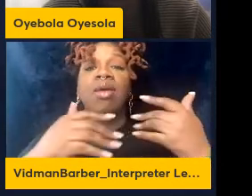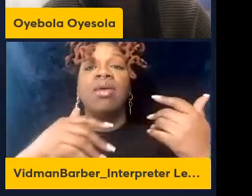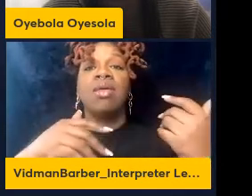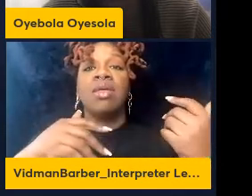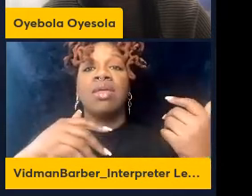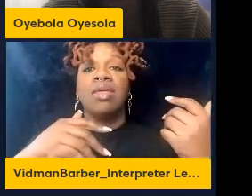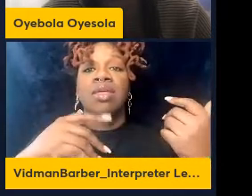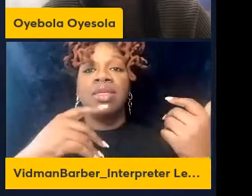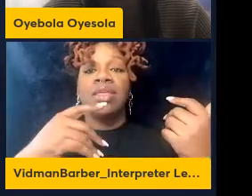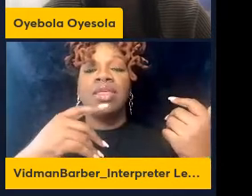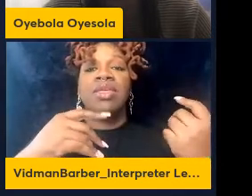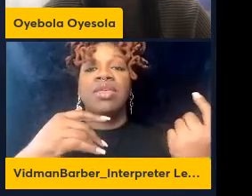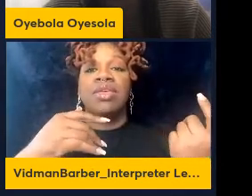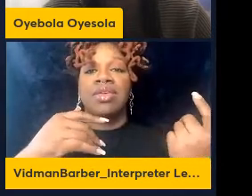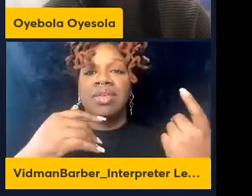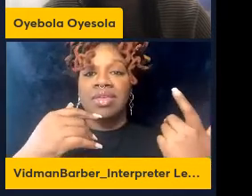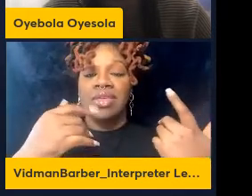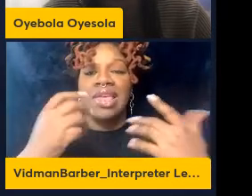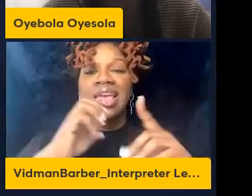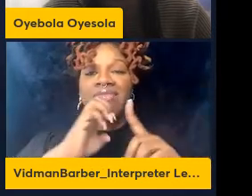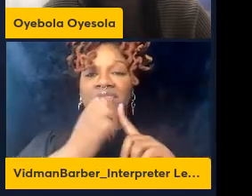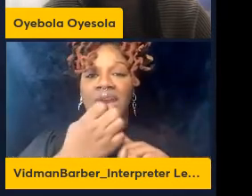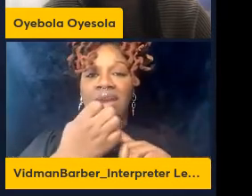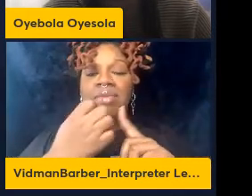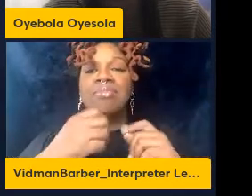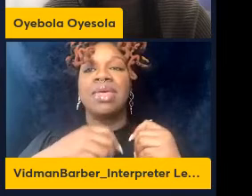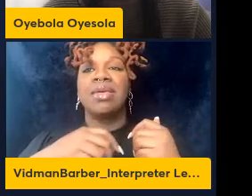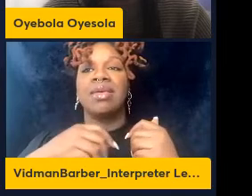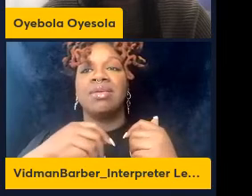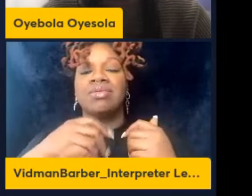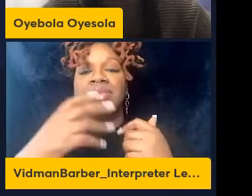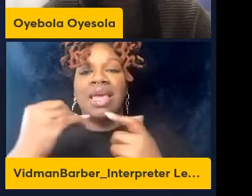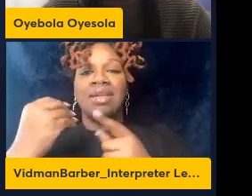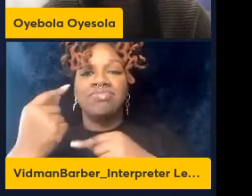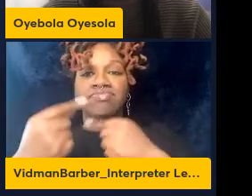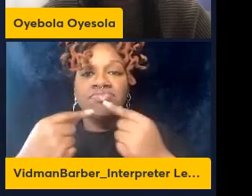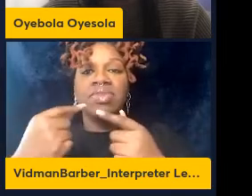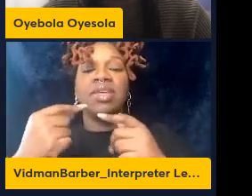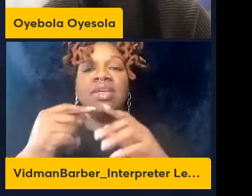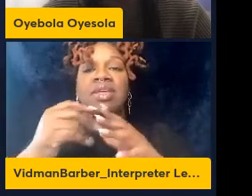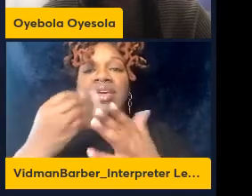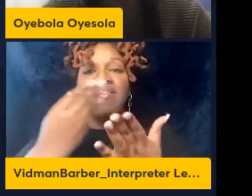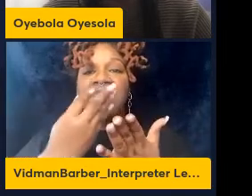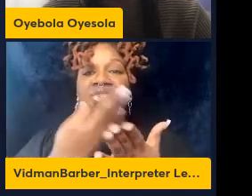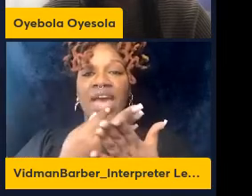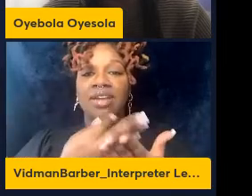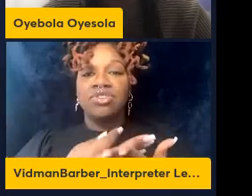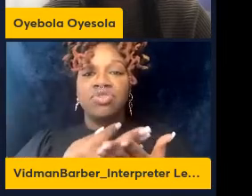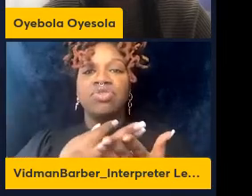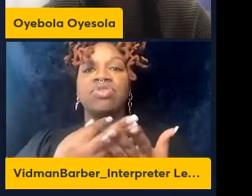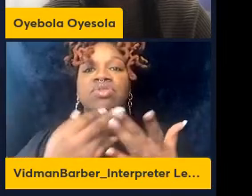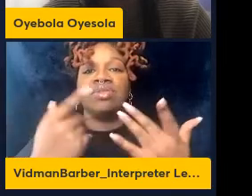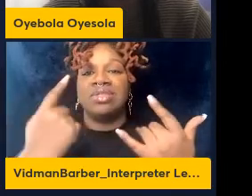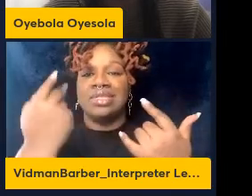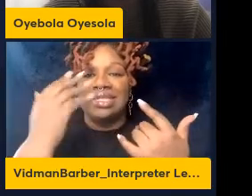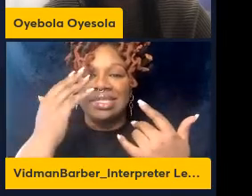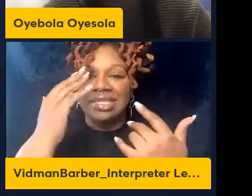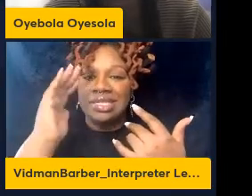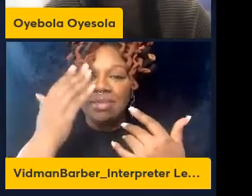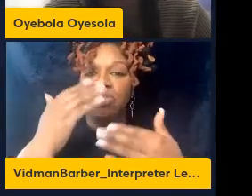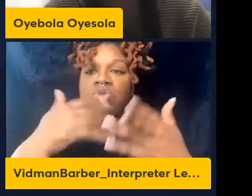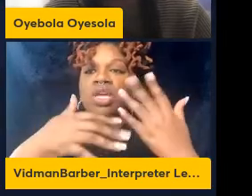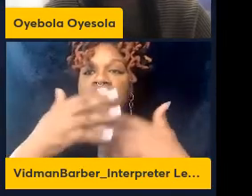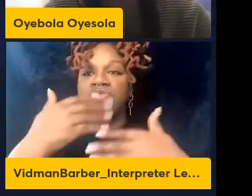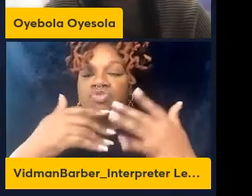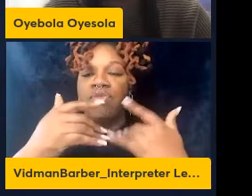genetic factors and environment seems to interact in determining immune variation and you can see